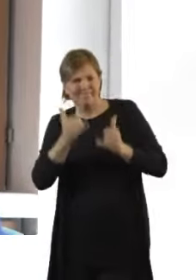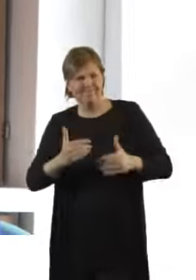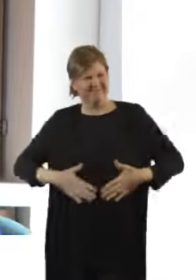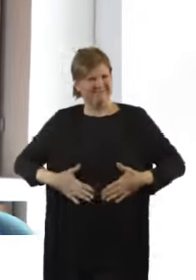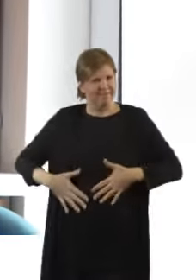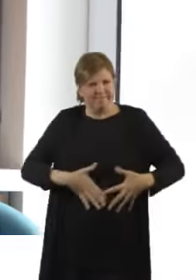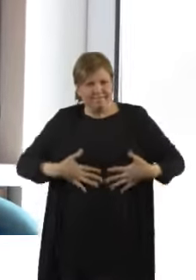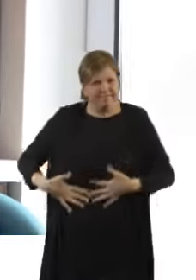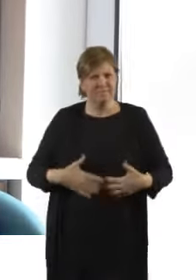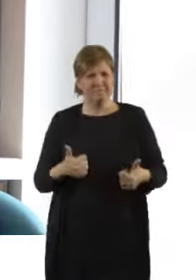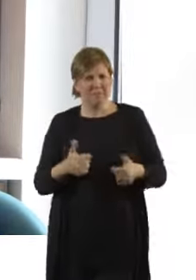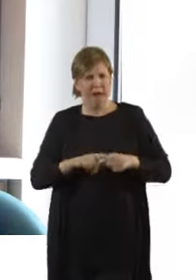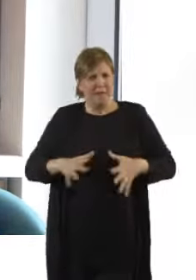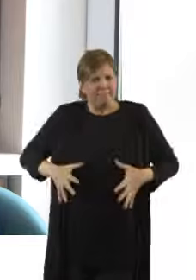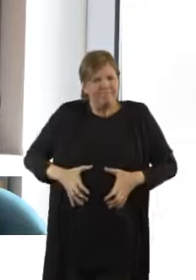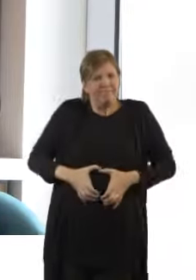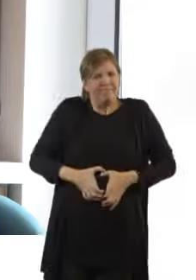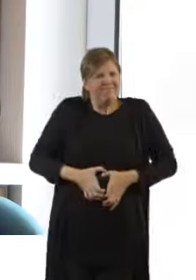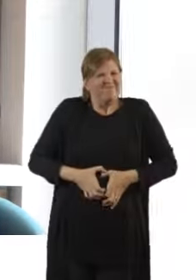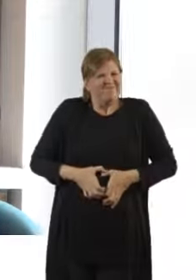contracted so that she's not bleeding too much.